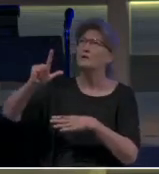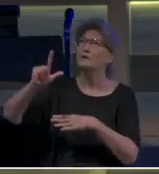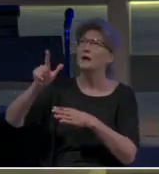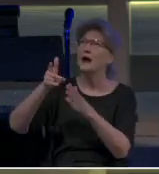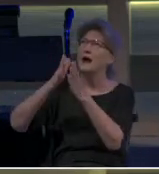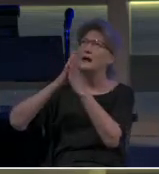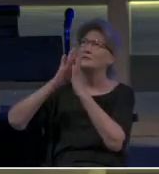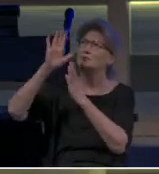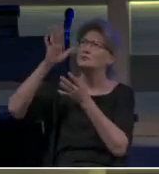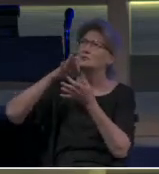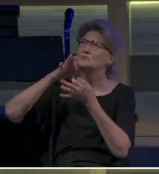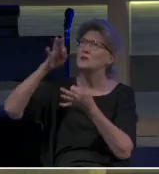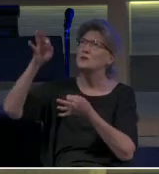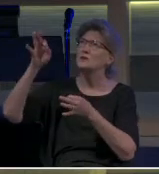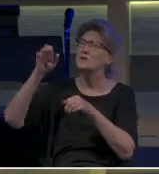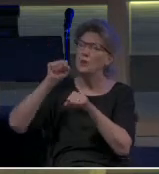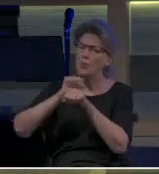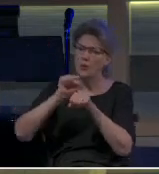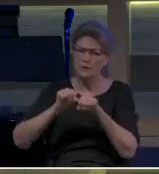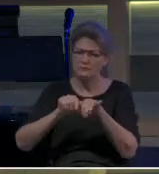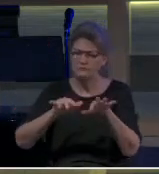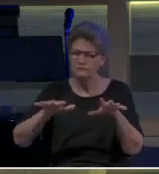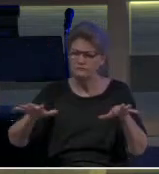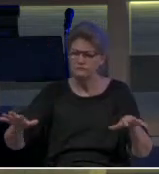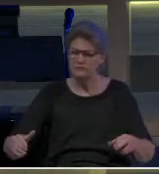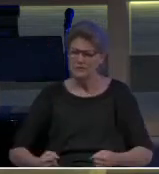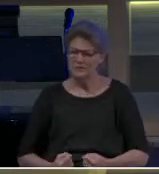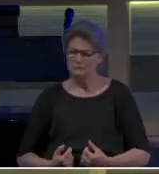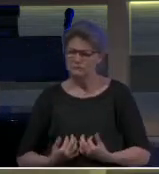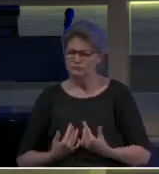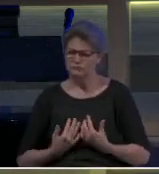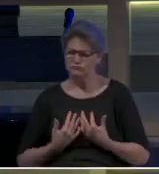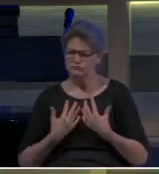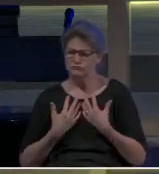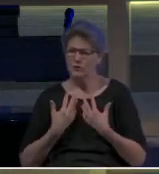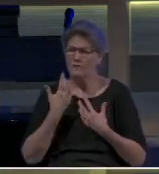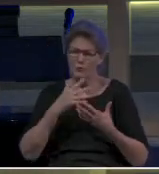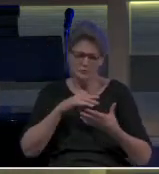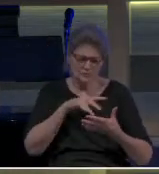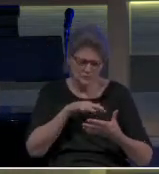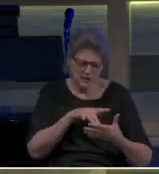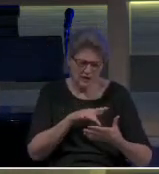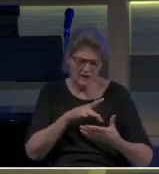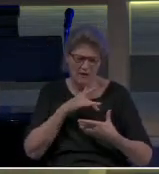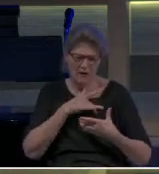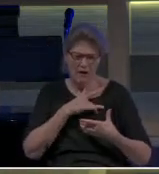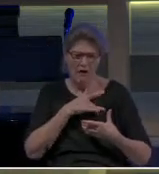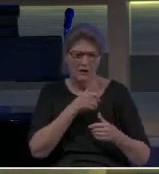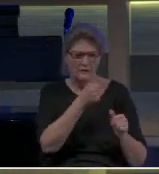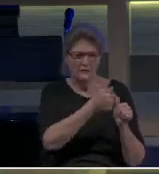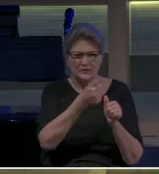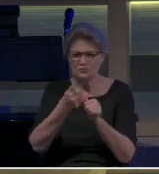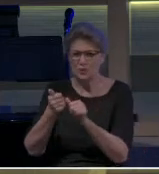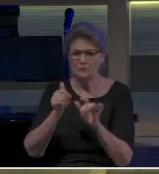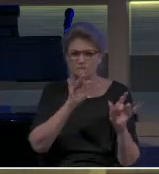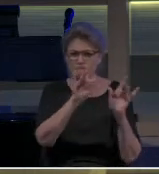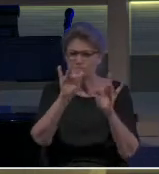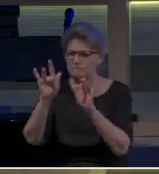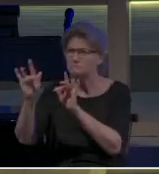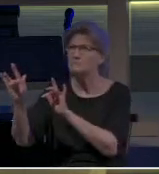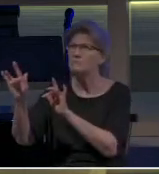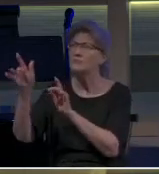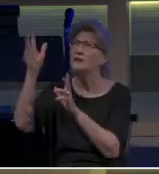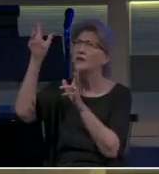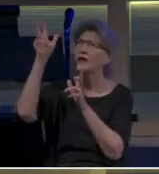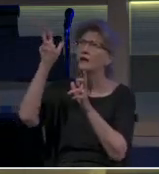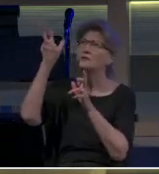as we meet together, that he would stir up a desire for this study in the heart of each one who hears. I ask that